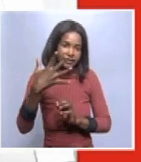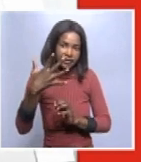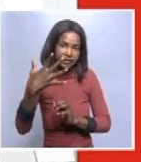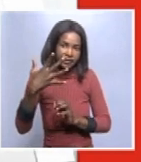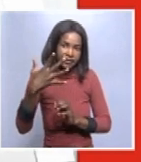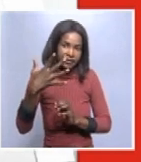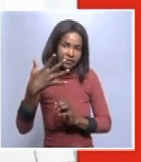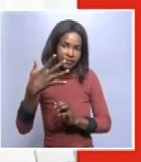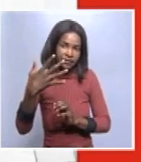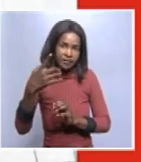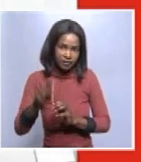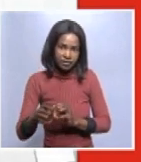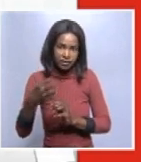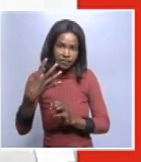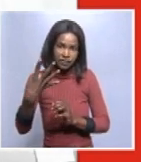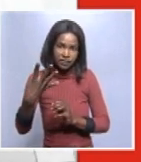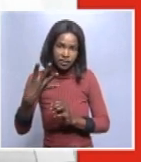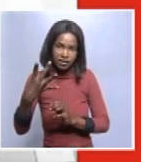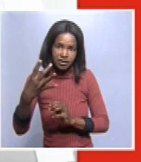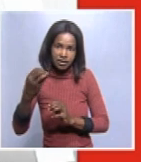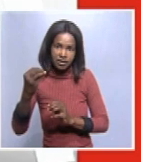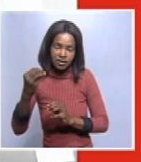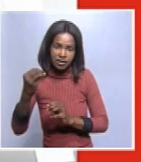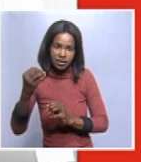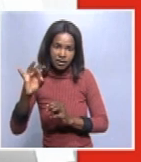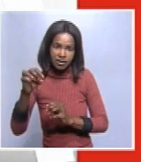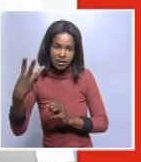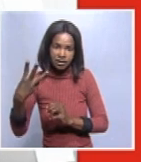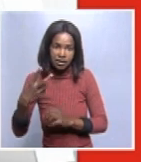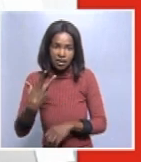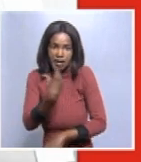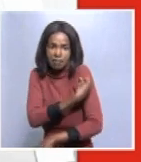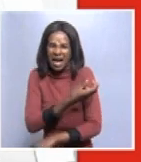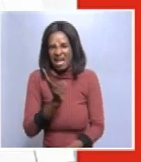483 have received two doses.